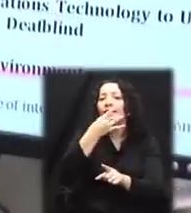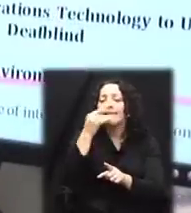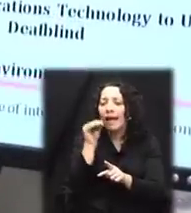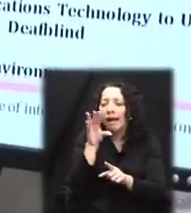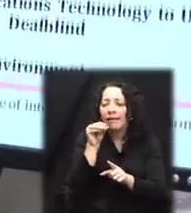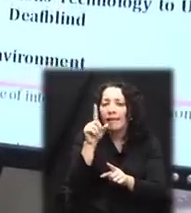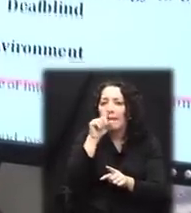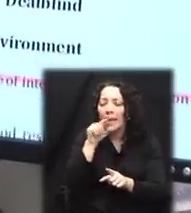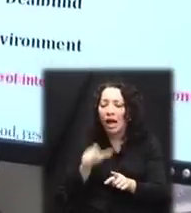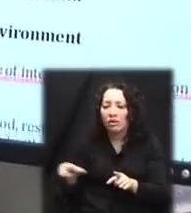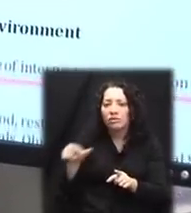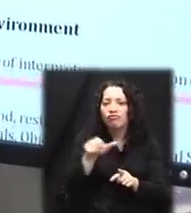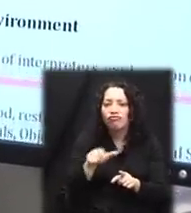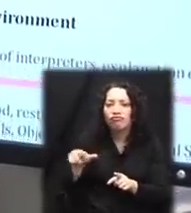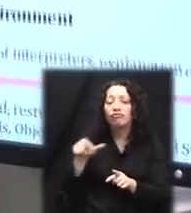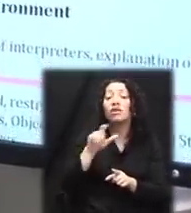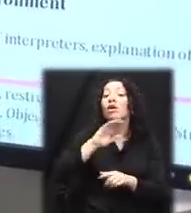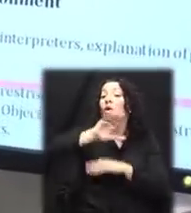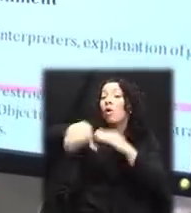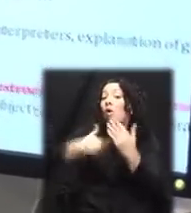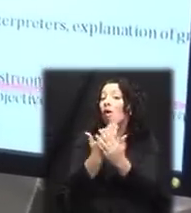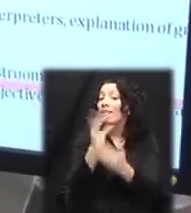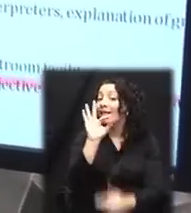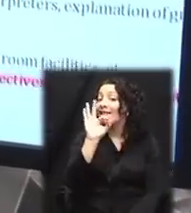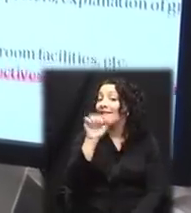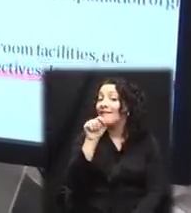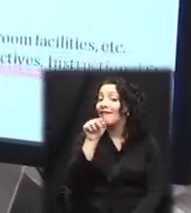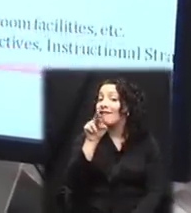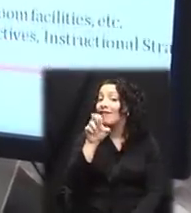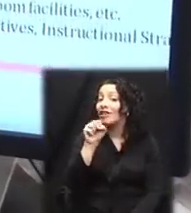All of these features are built into these particular devices.